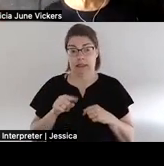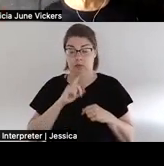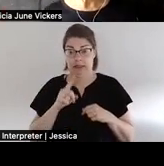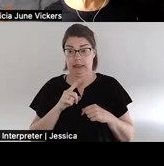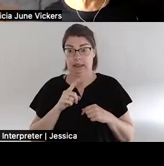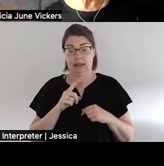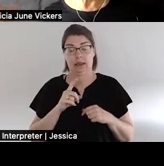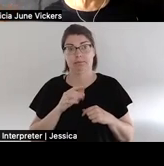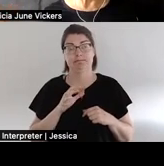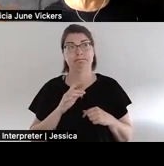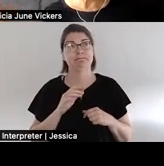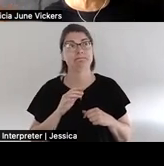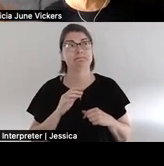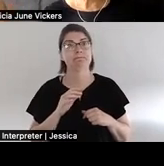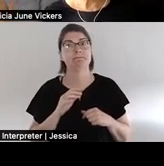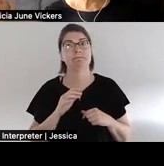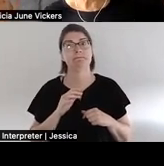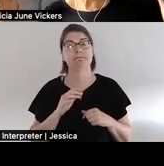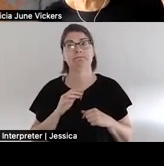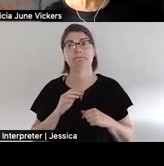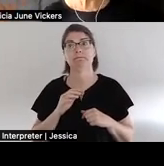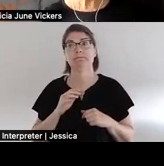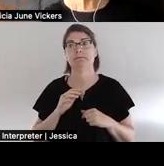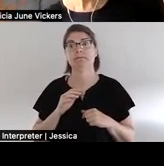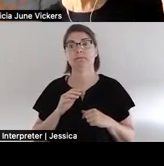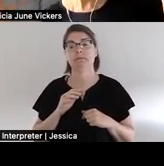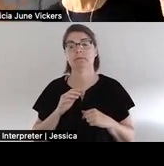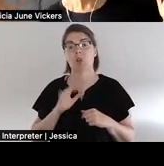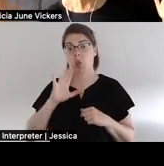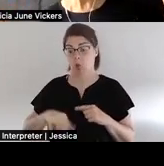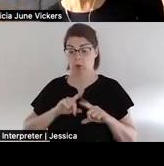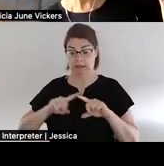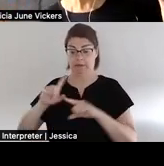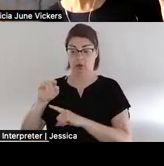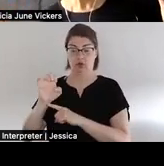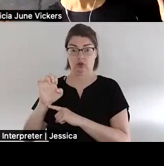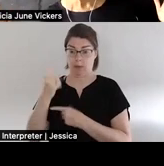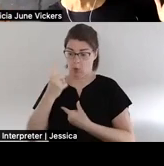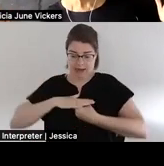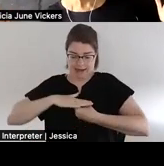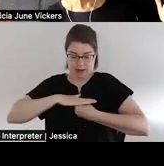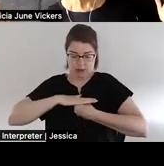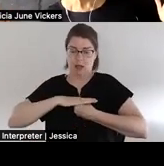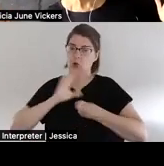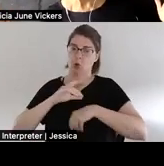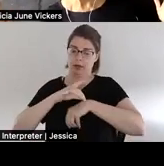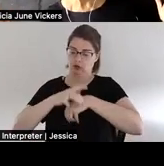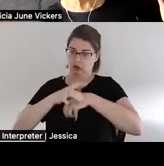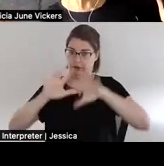uh a wide uh a geographical spans involving